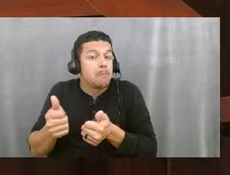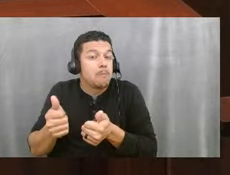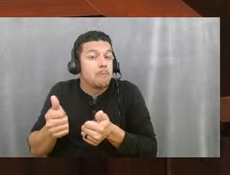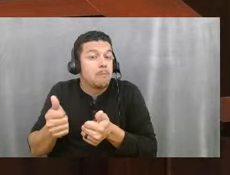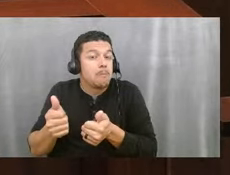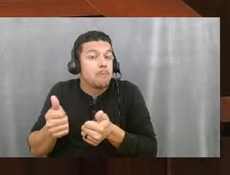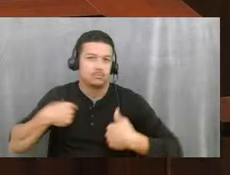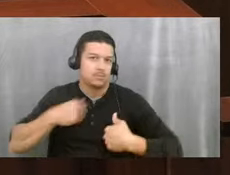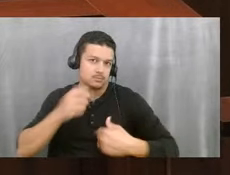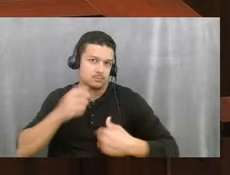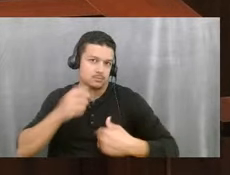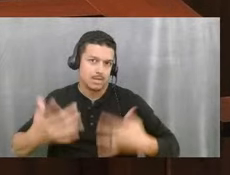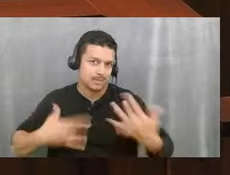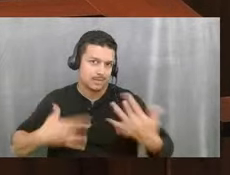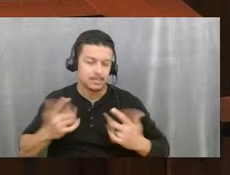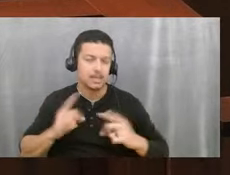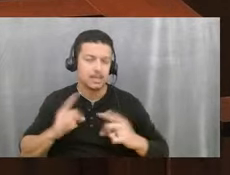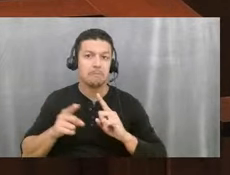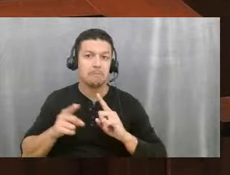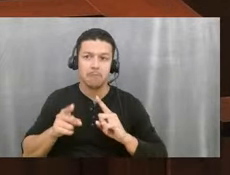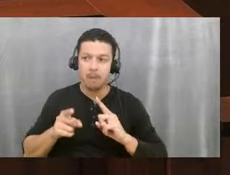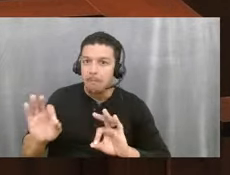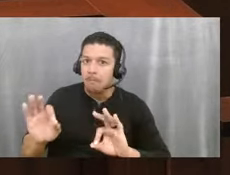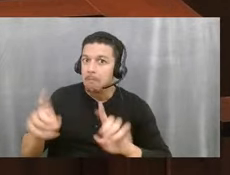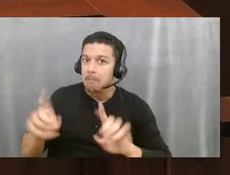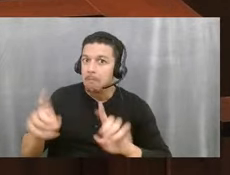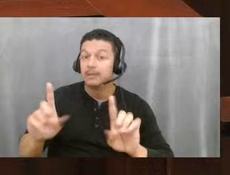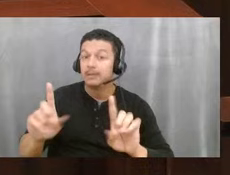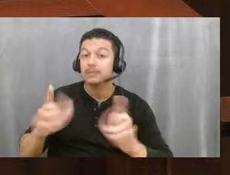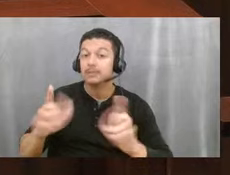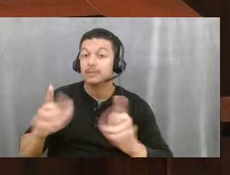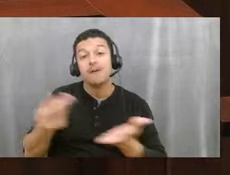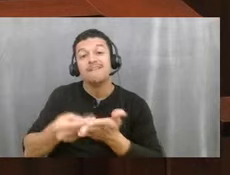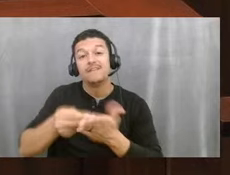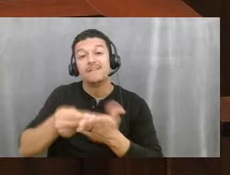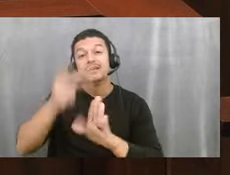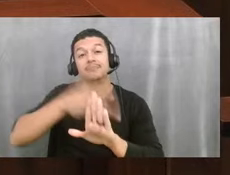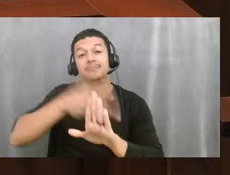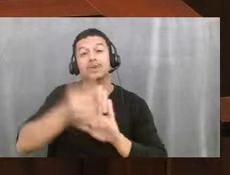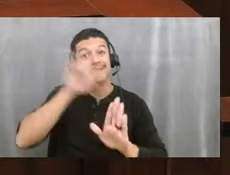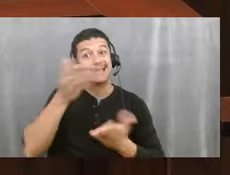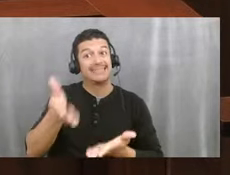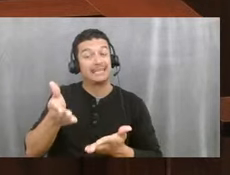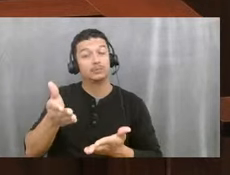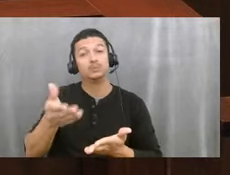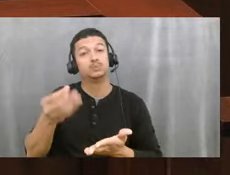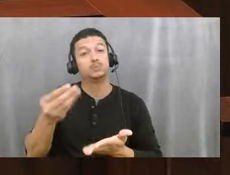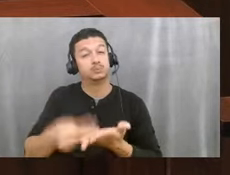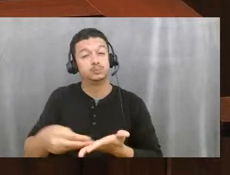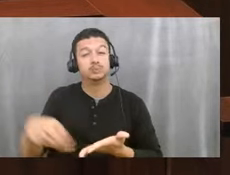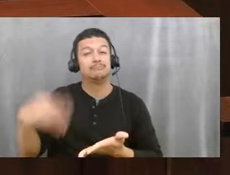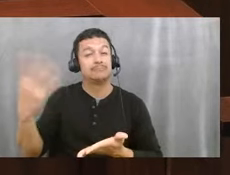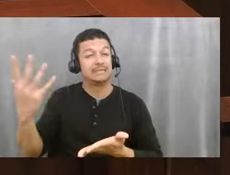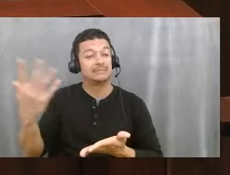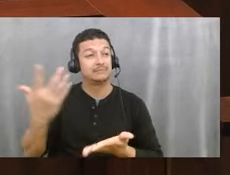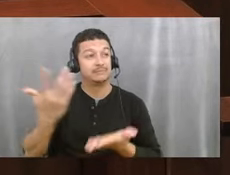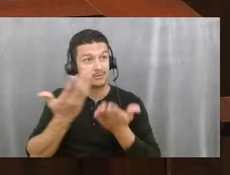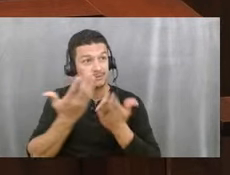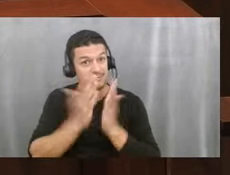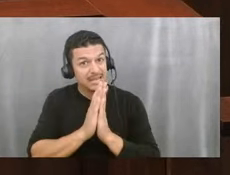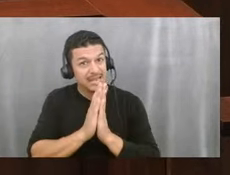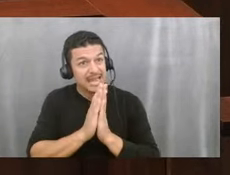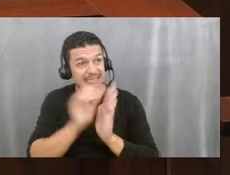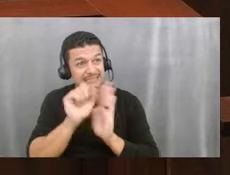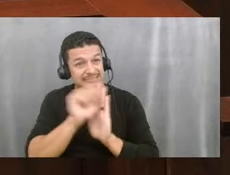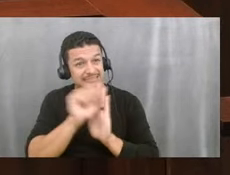funding projects like that throughout our school is very expensive. And so we ask the state to please consider fully